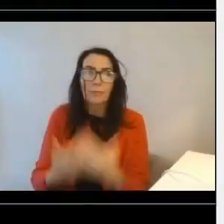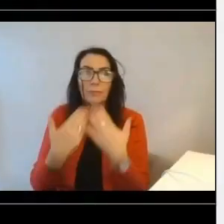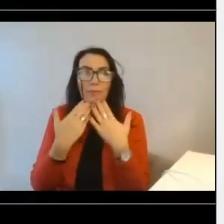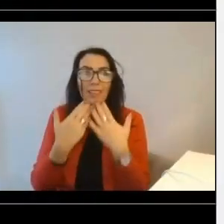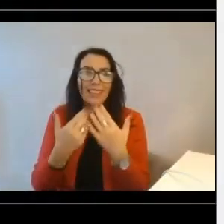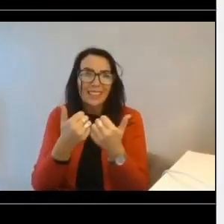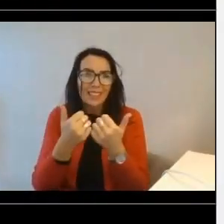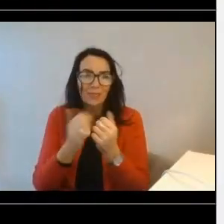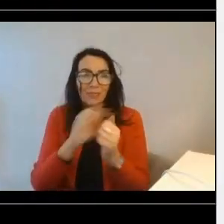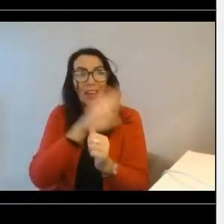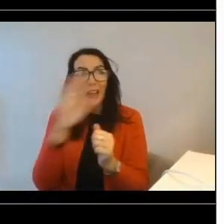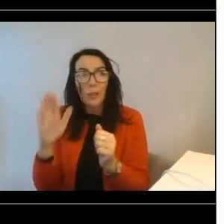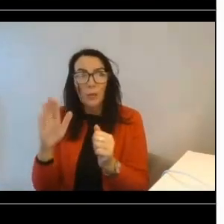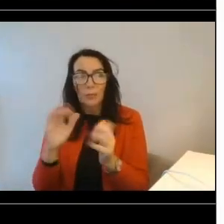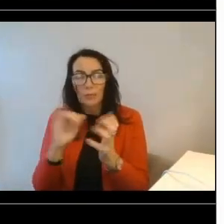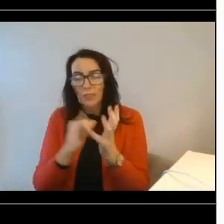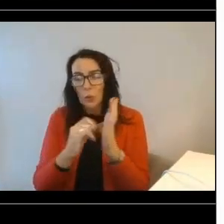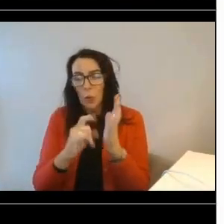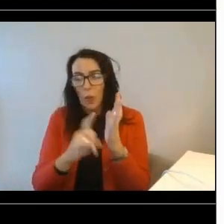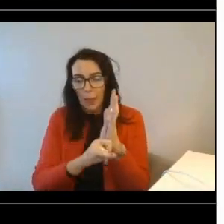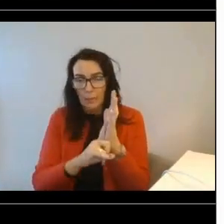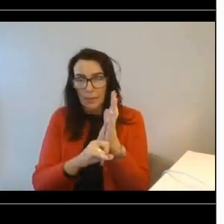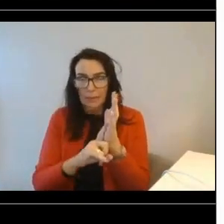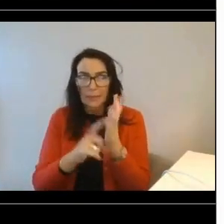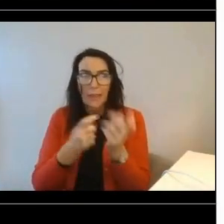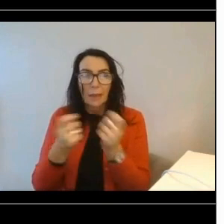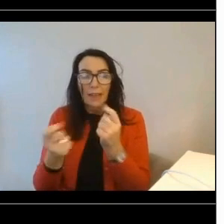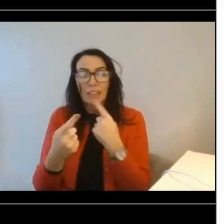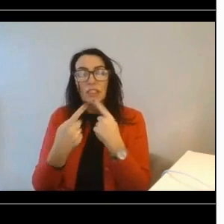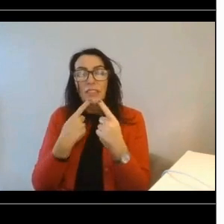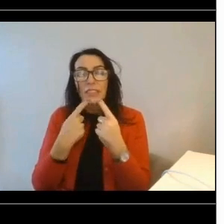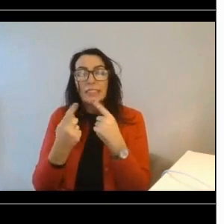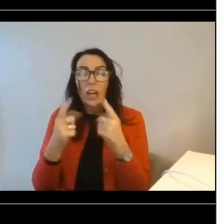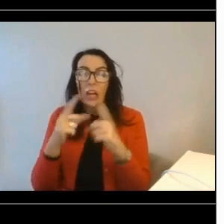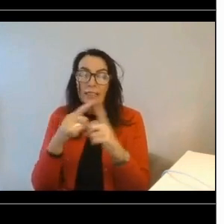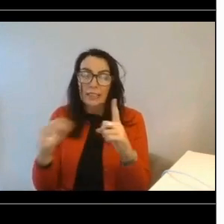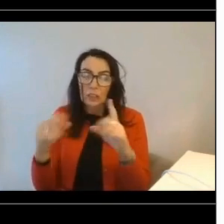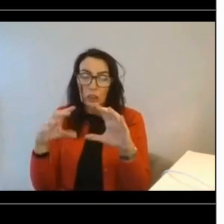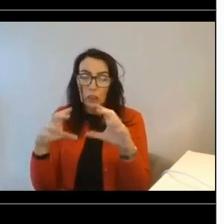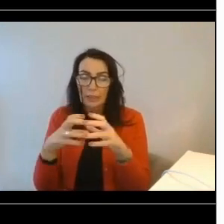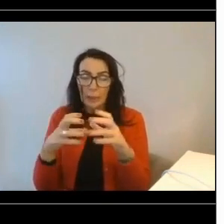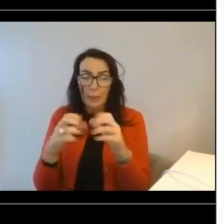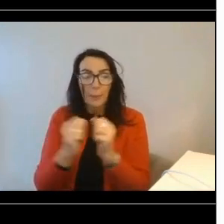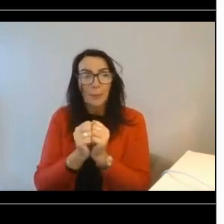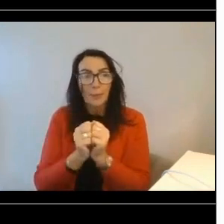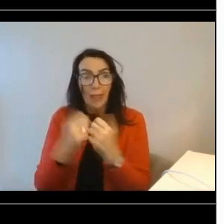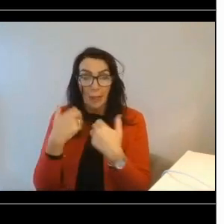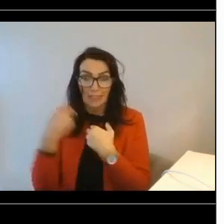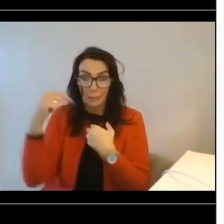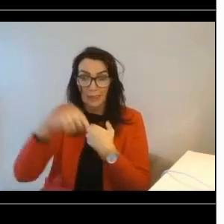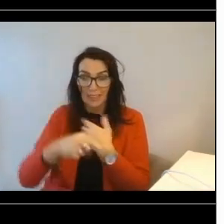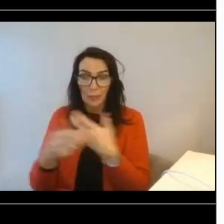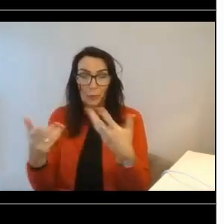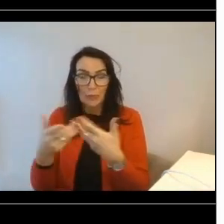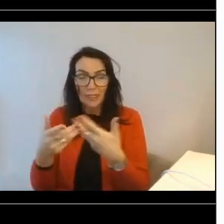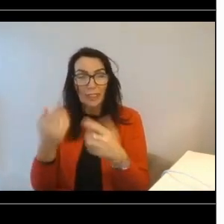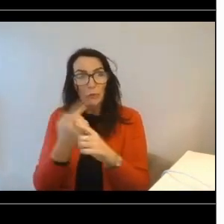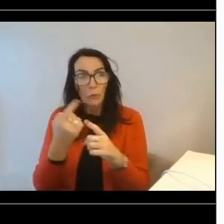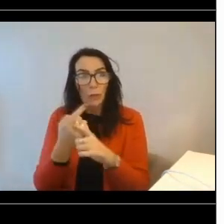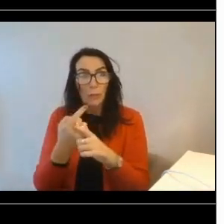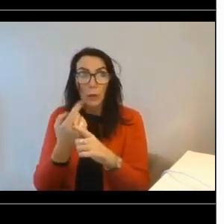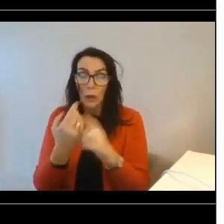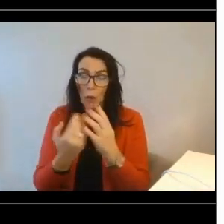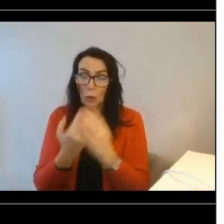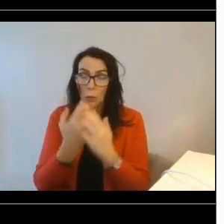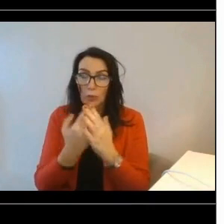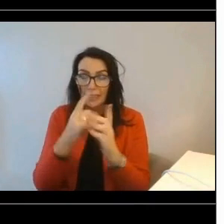Hi, everyone. I'm Sean Lemon. I manage the data and digital team at Energy Saving Trust. I'm excited to be with you here today to discuss our latest digital product,